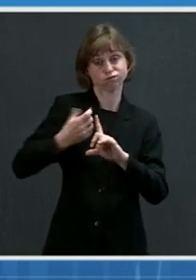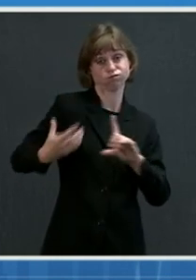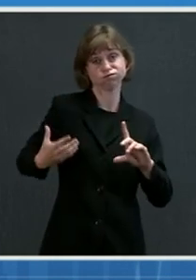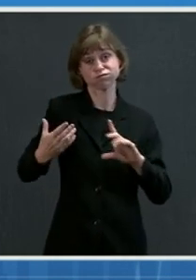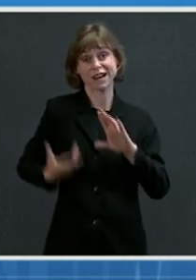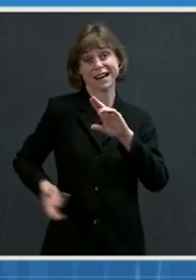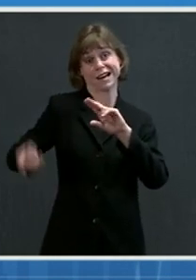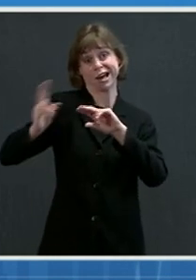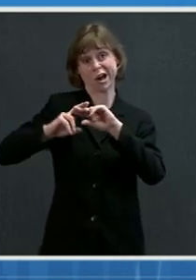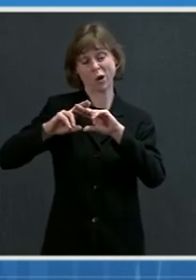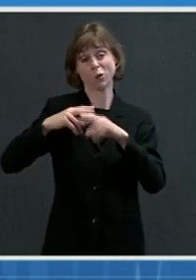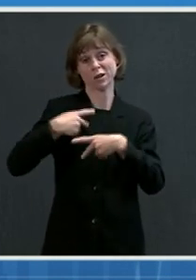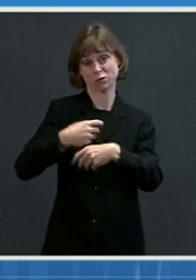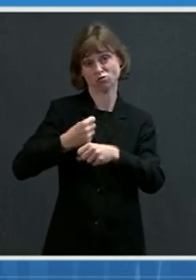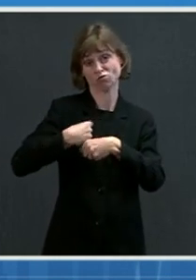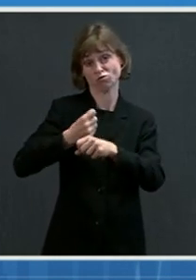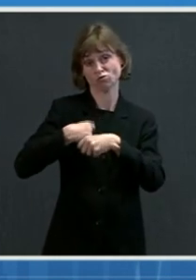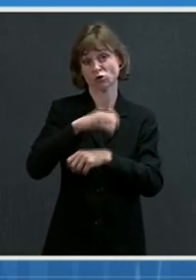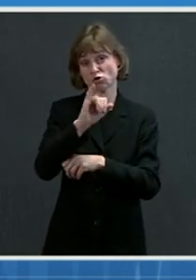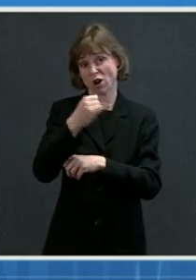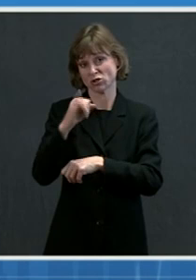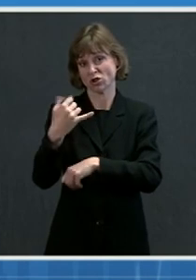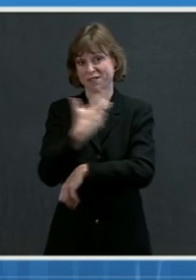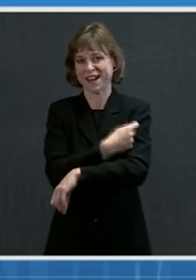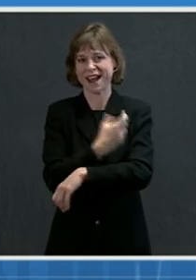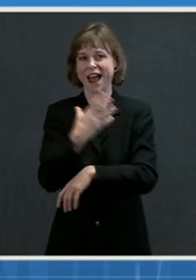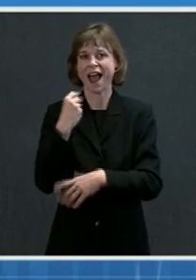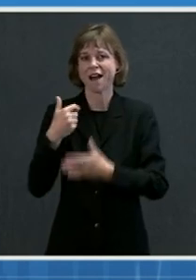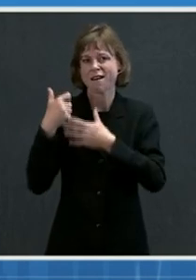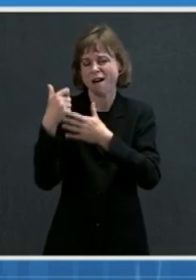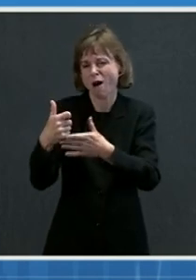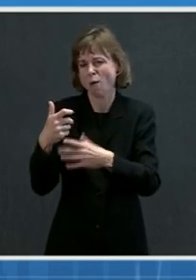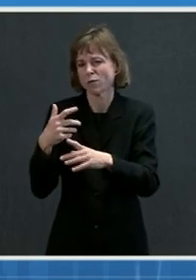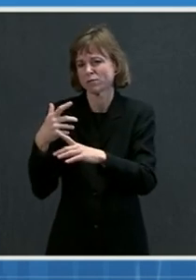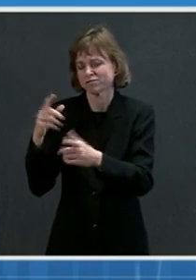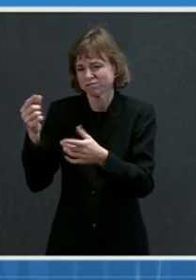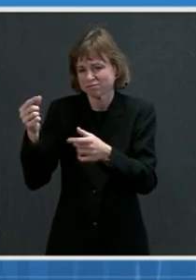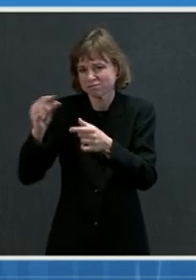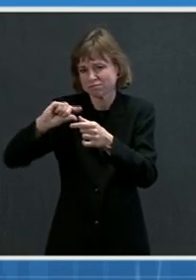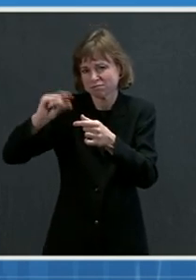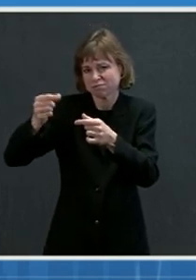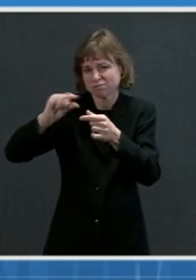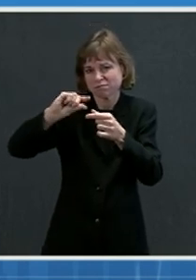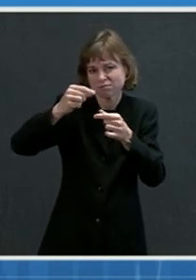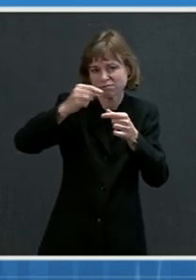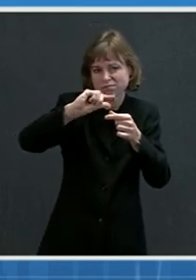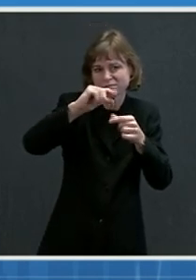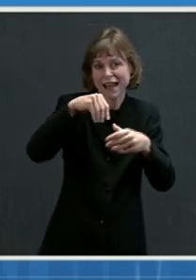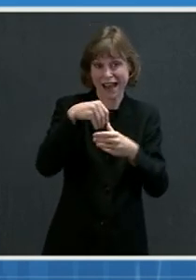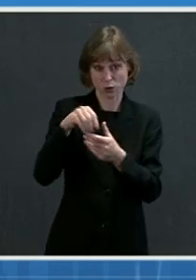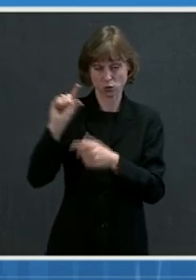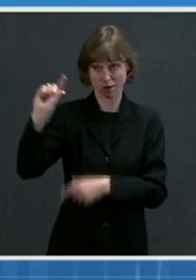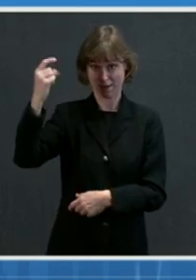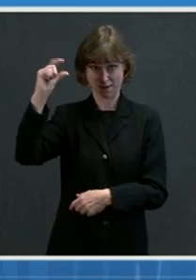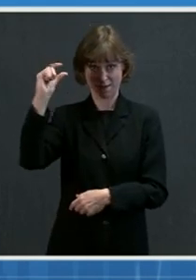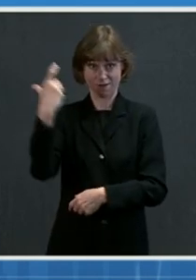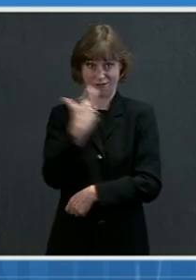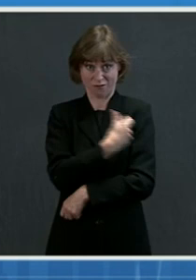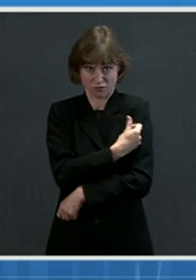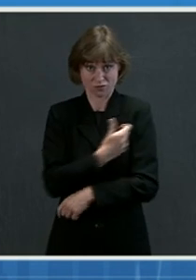complex and delicate process of putting those vaccines into the vials. While these companies are competitors